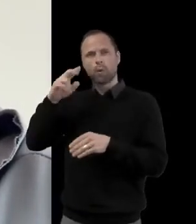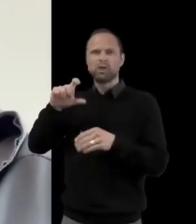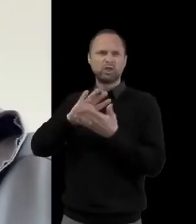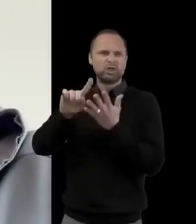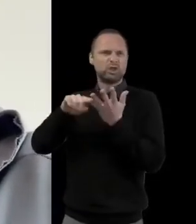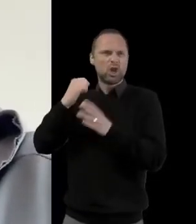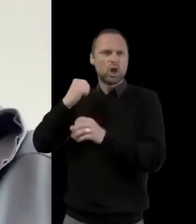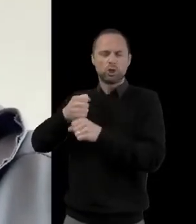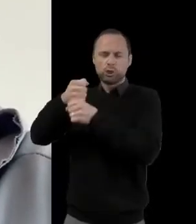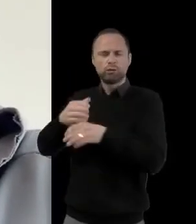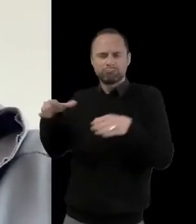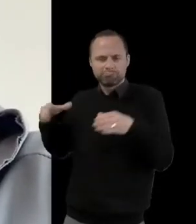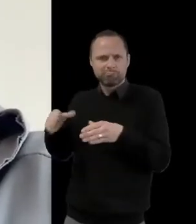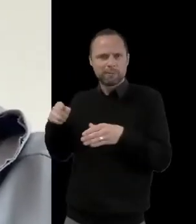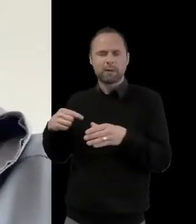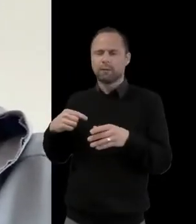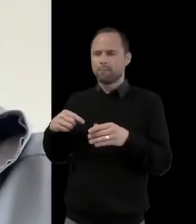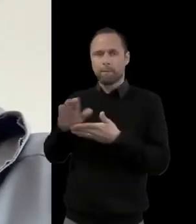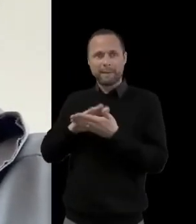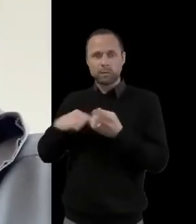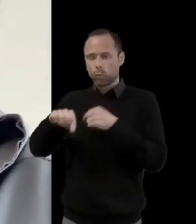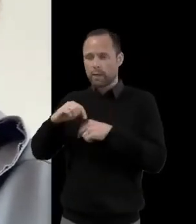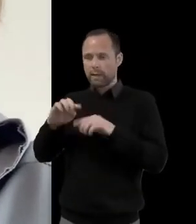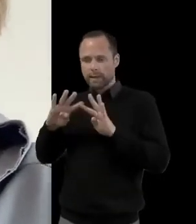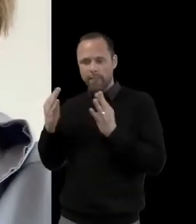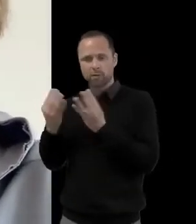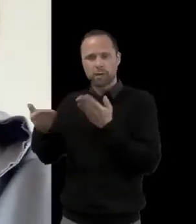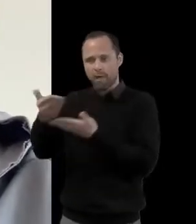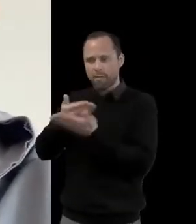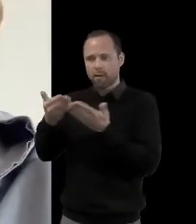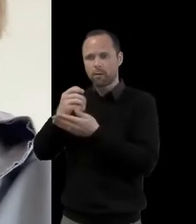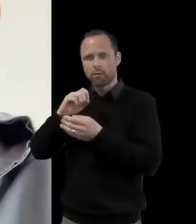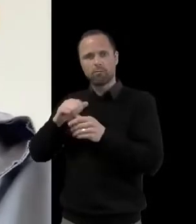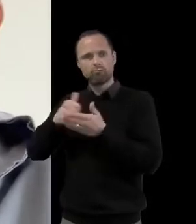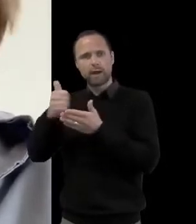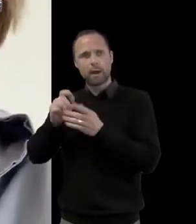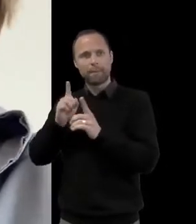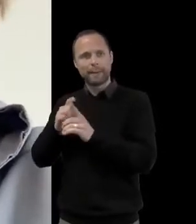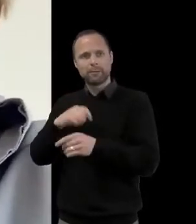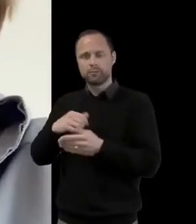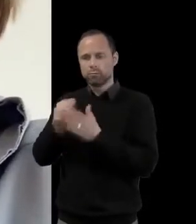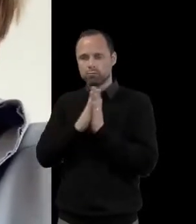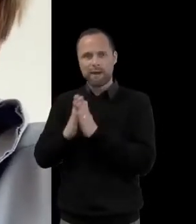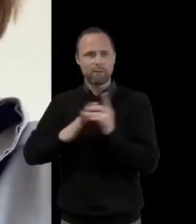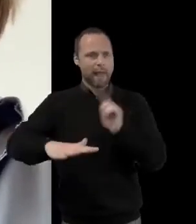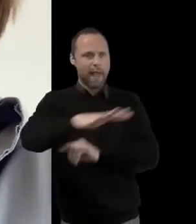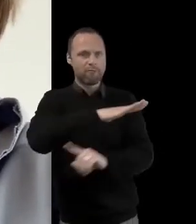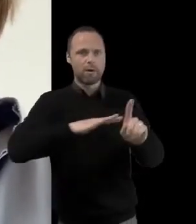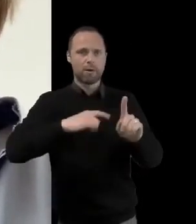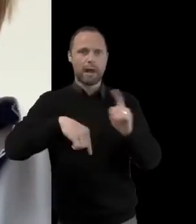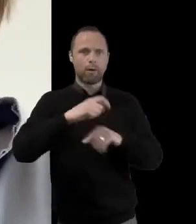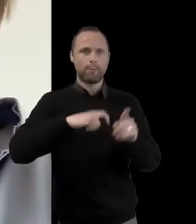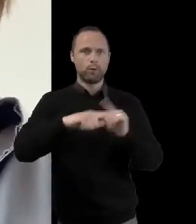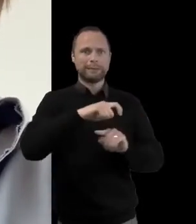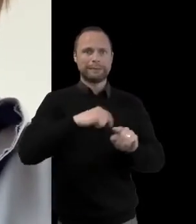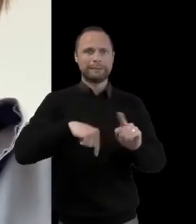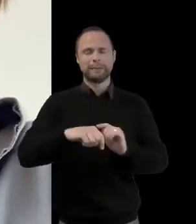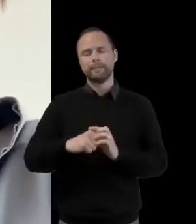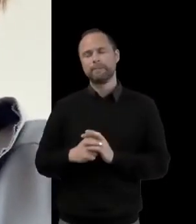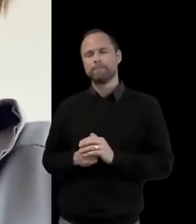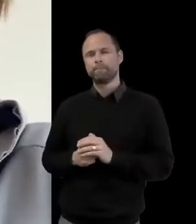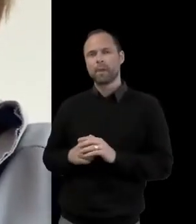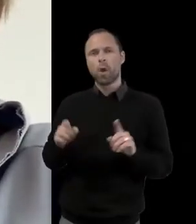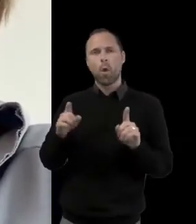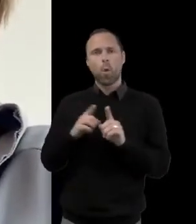But we're just going to start to gather together and pray for the area. Alongside this, I've, I've got